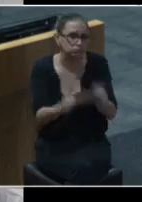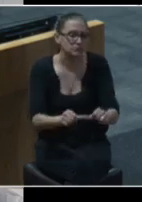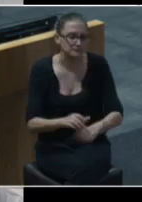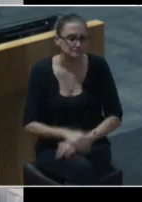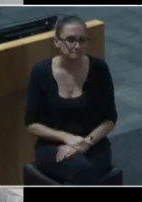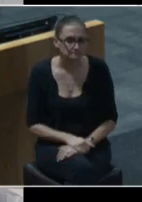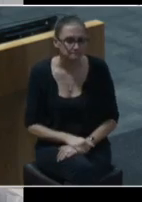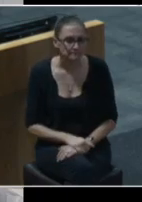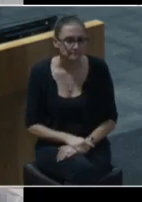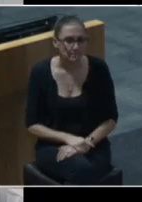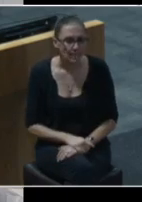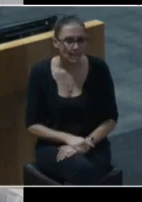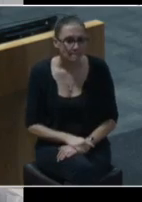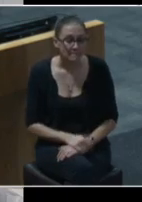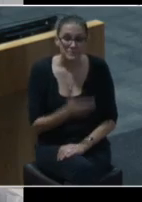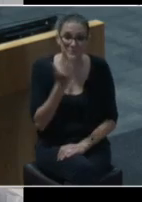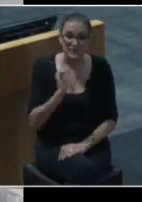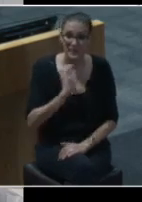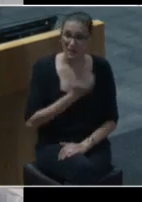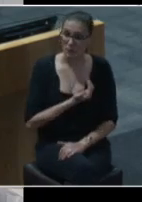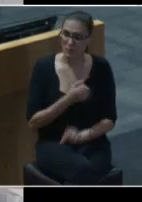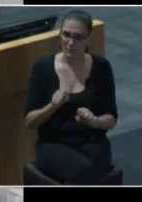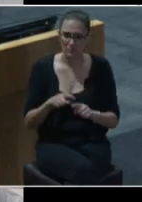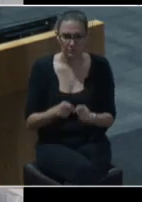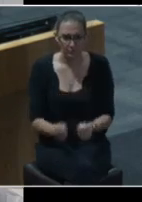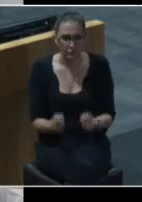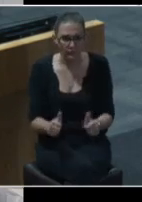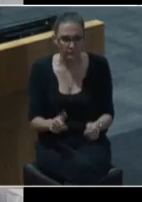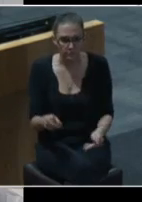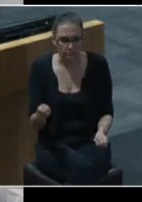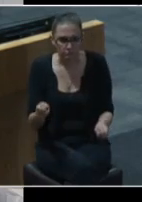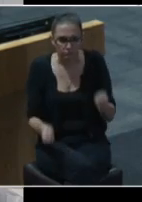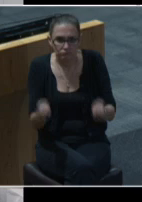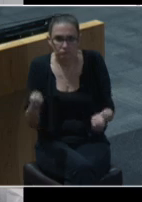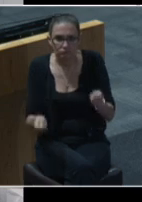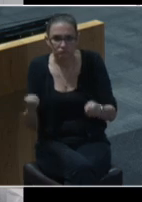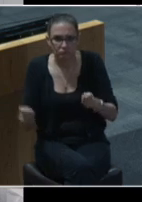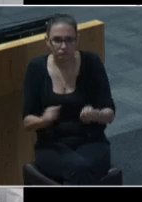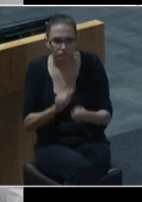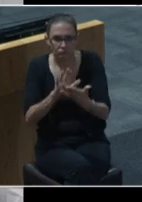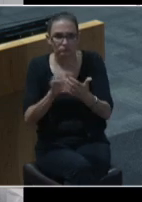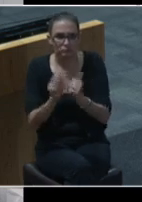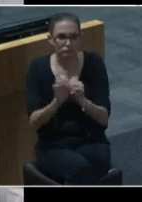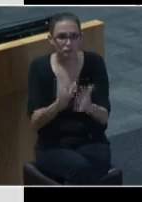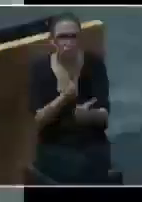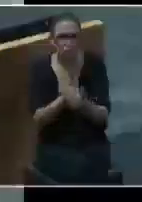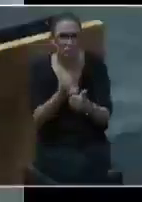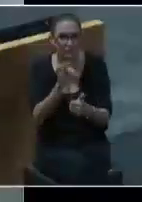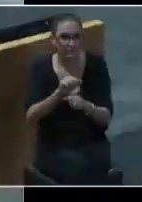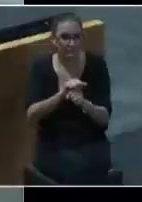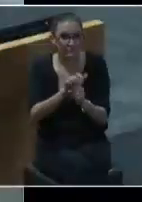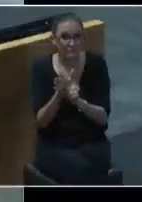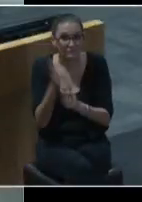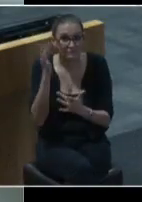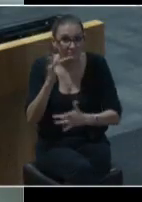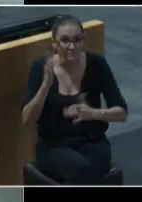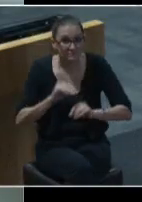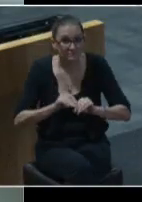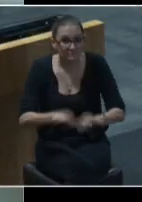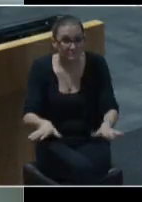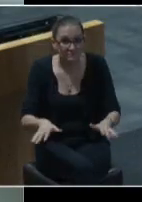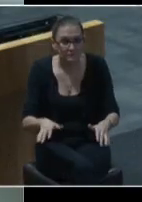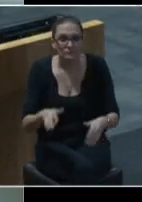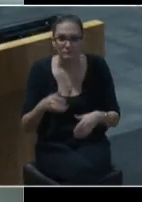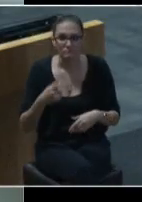because our ability to quickly adapt to the changes of the covid 19 pandemic the city has continued